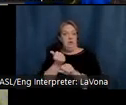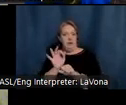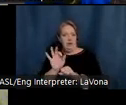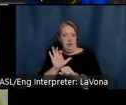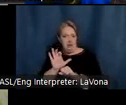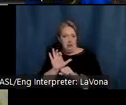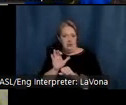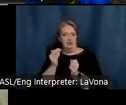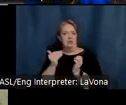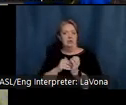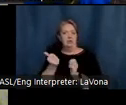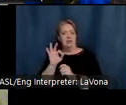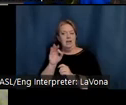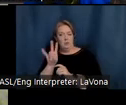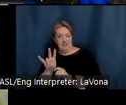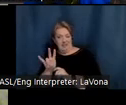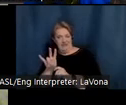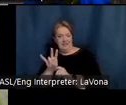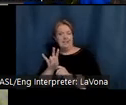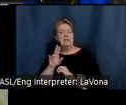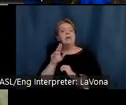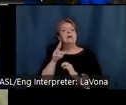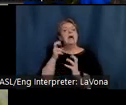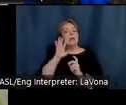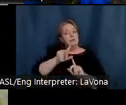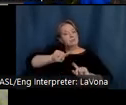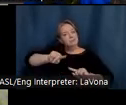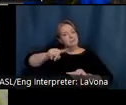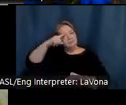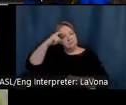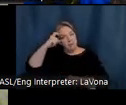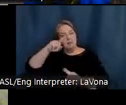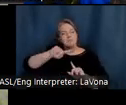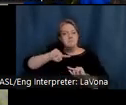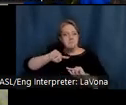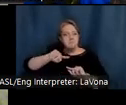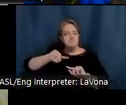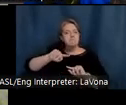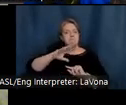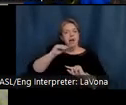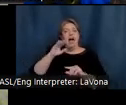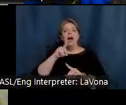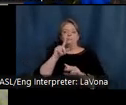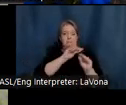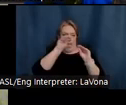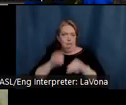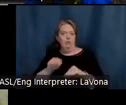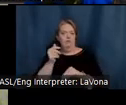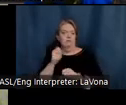1907, Scholz would return in the summers and become a permanent resident in 1917.